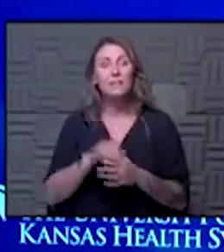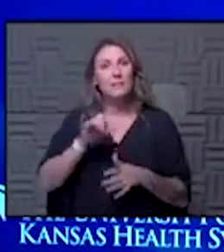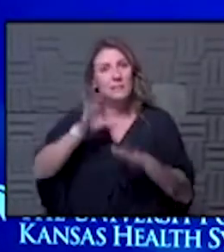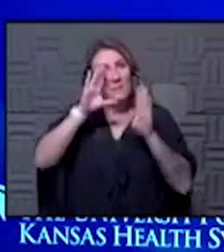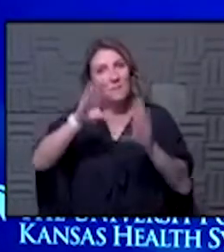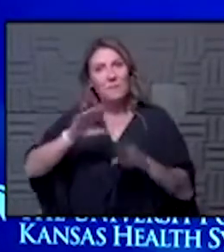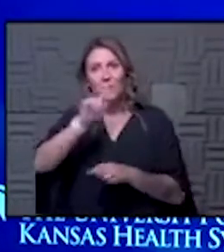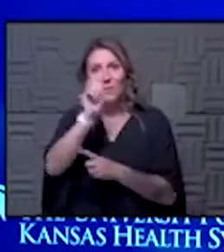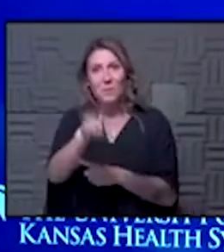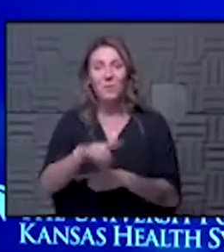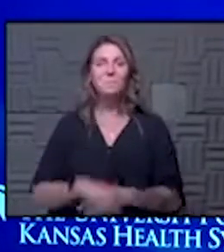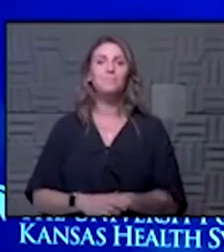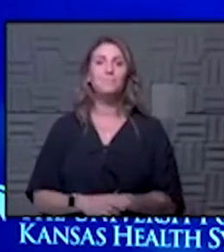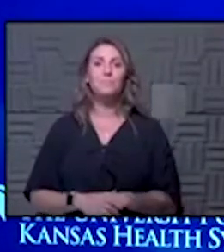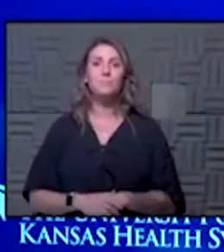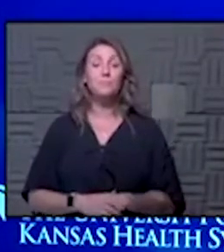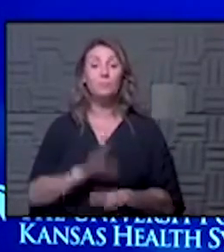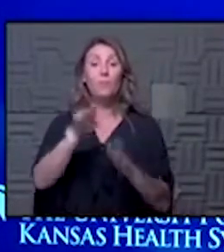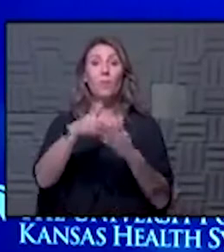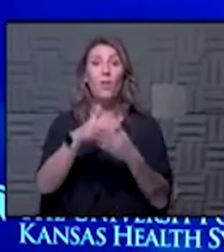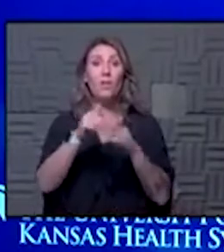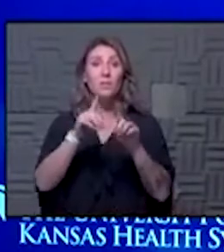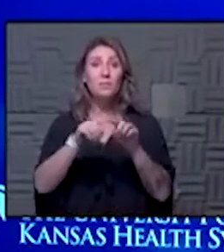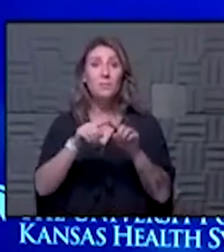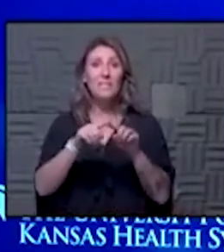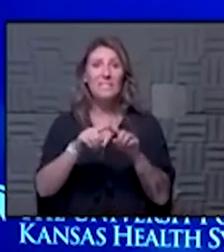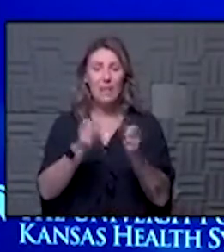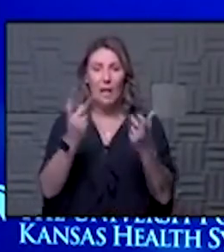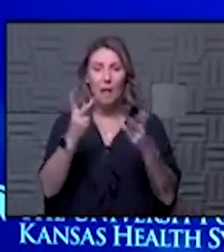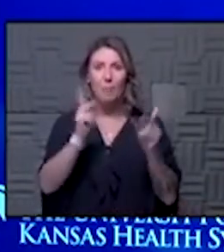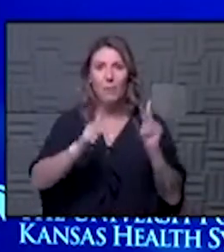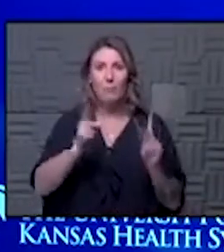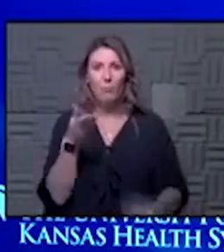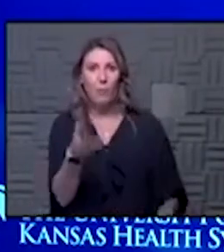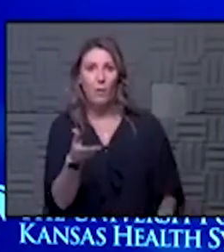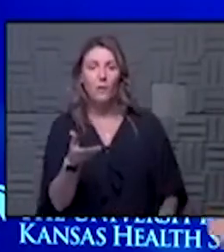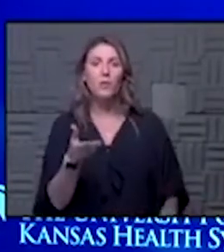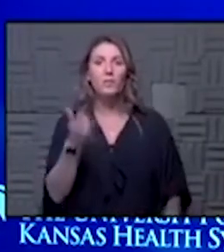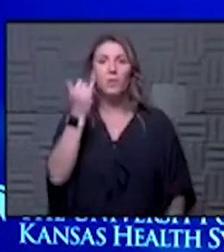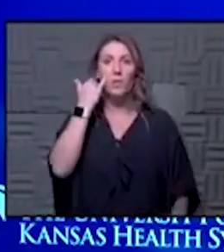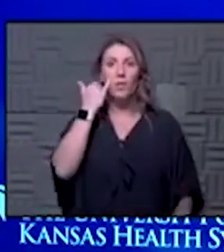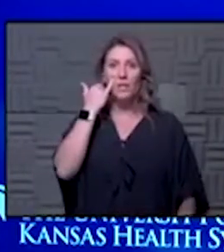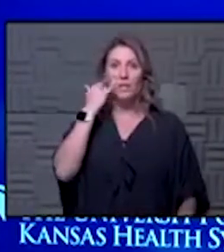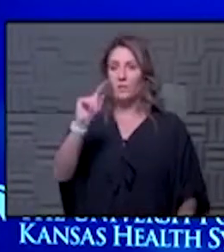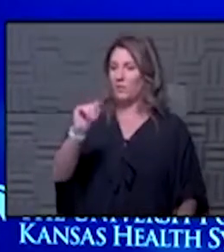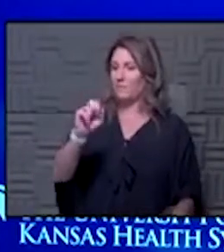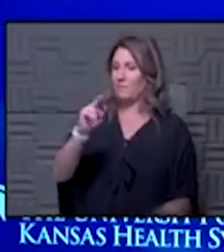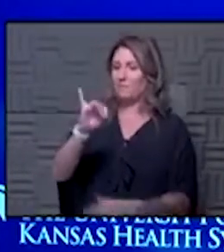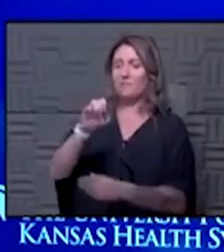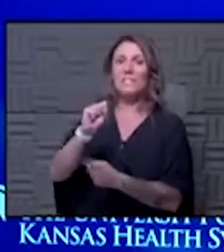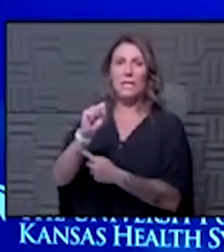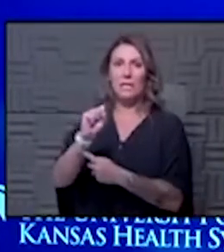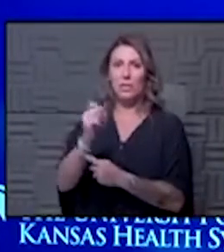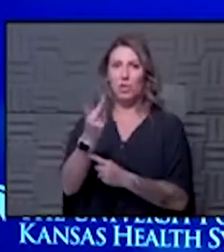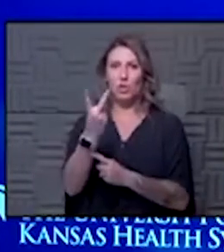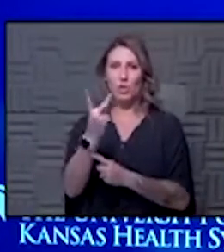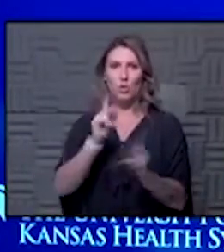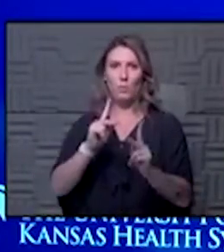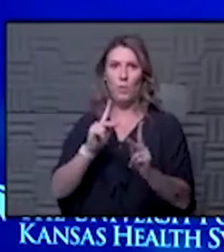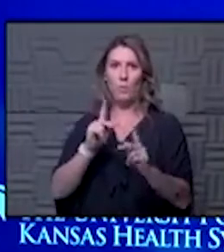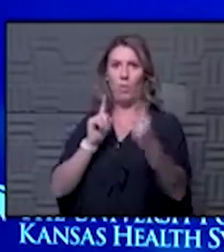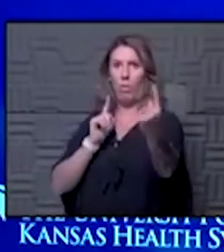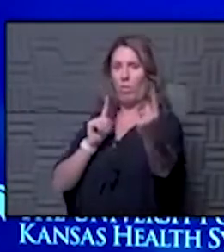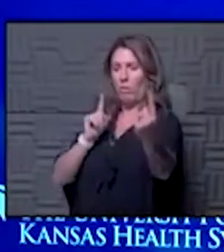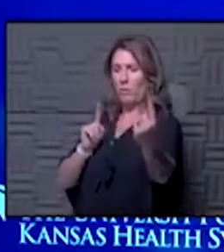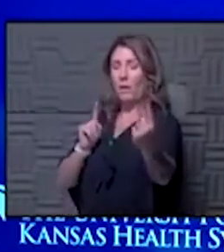and i think it all depends on density yeah so if there's a tennis bubble and there's two people in the bubble i think you're safe